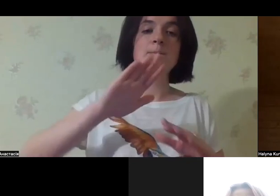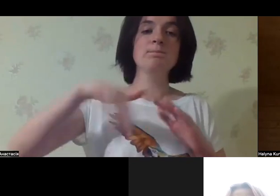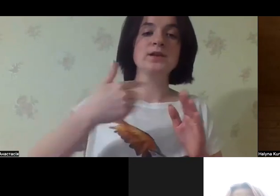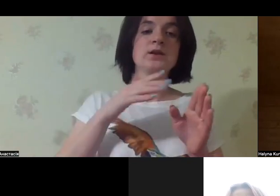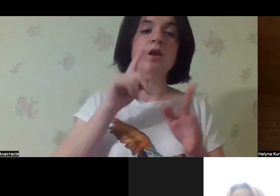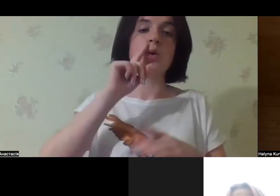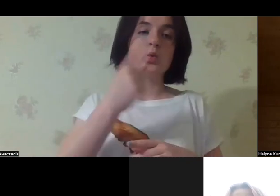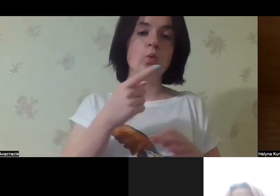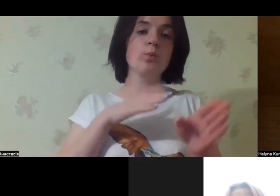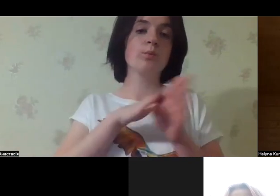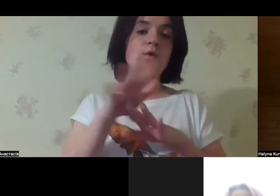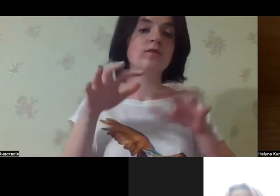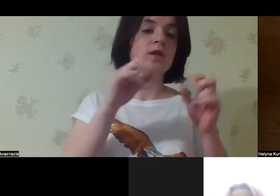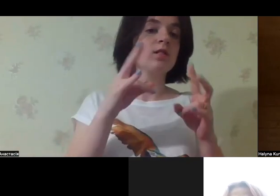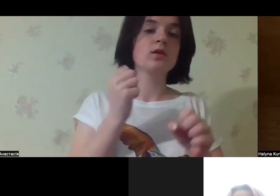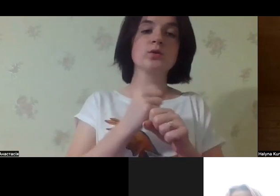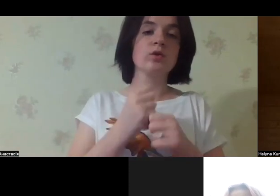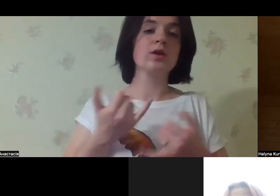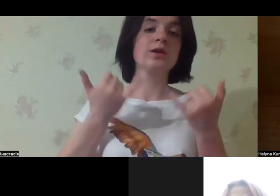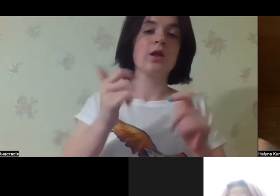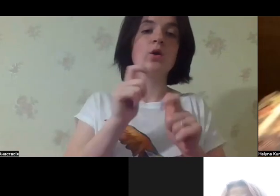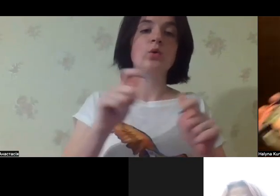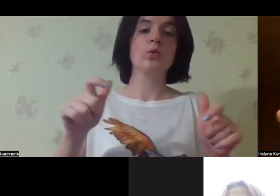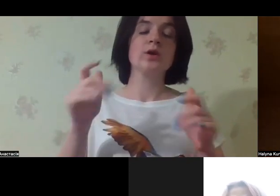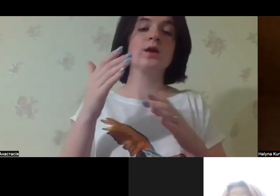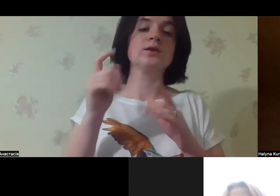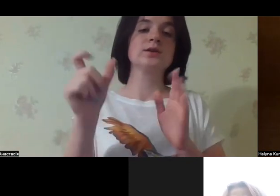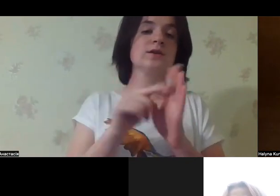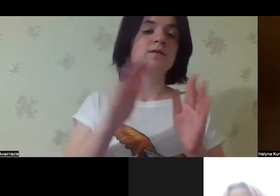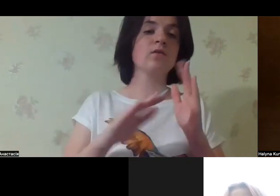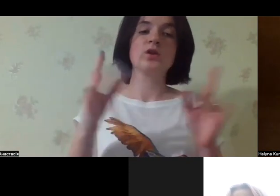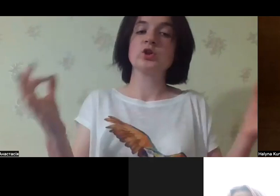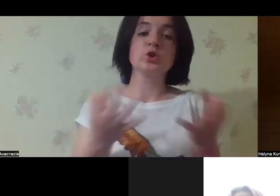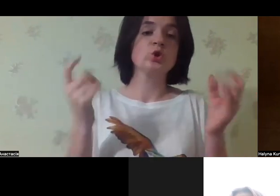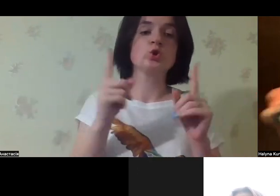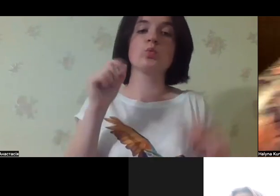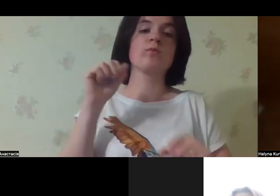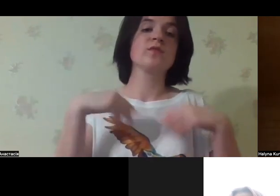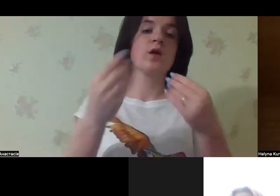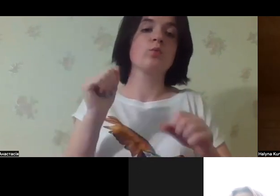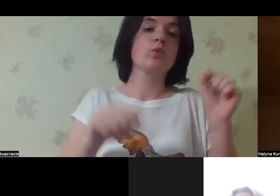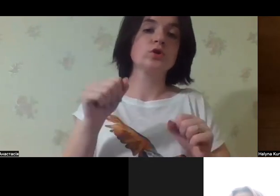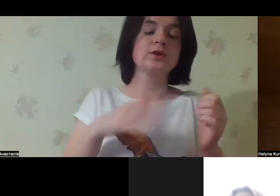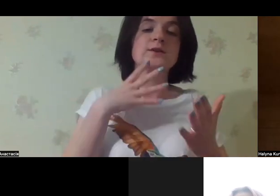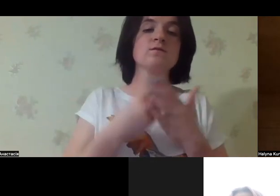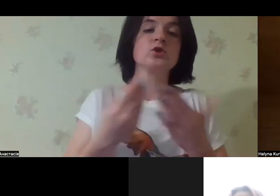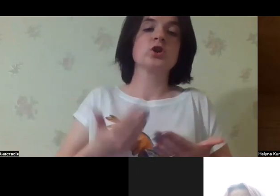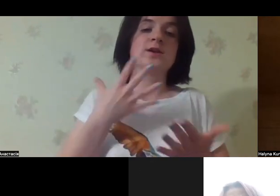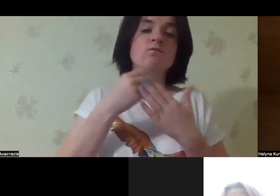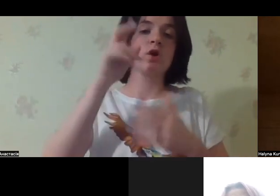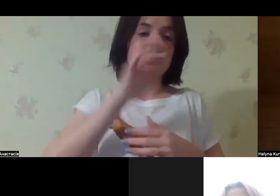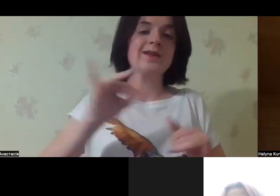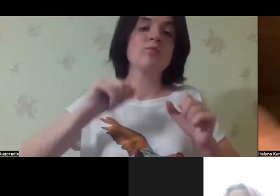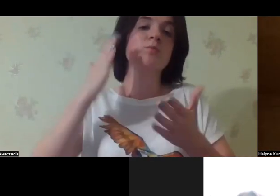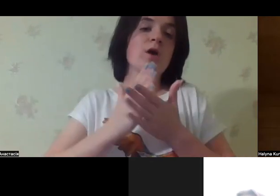Ukraine after a year of the full-scale invasion. Nothing has been done for children with disabilities to be